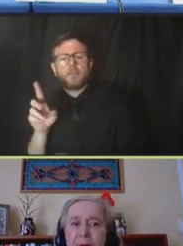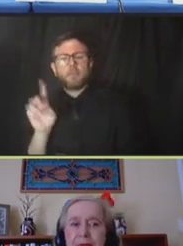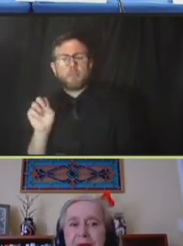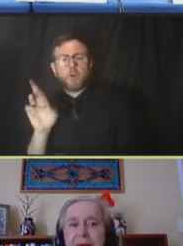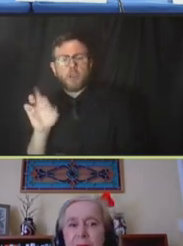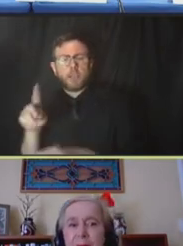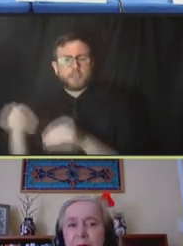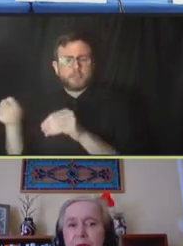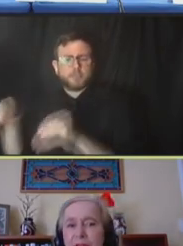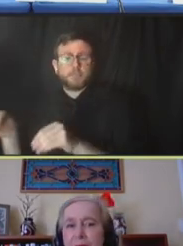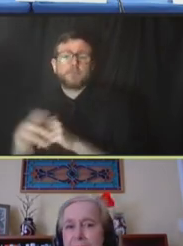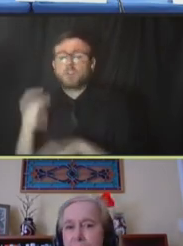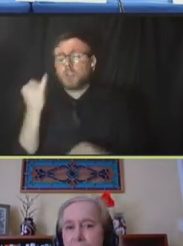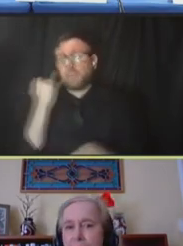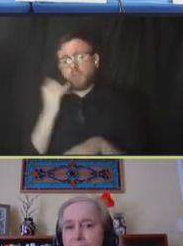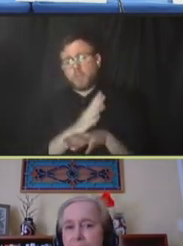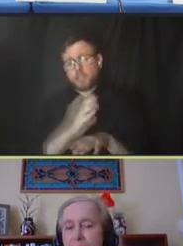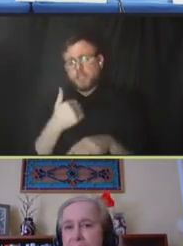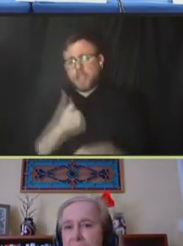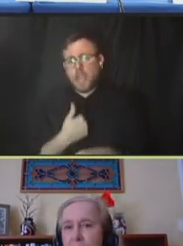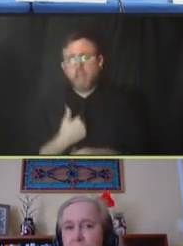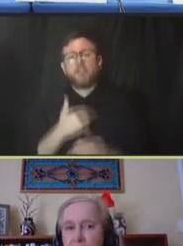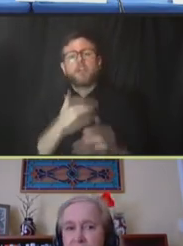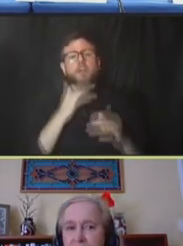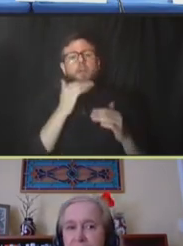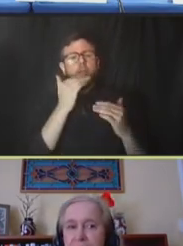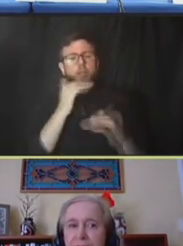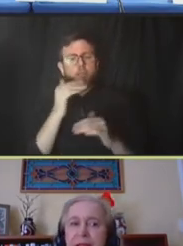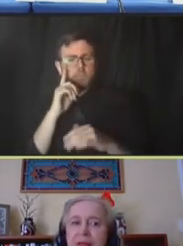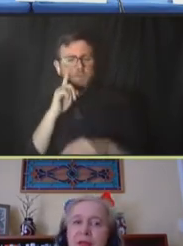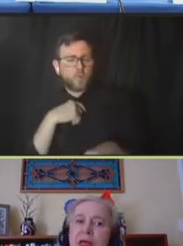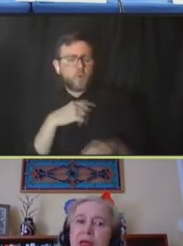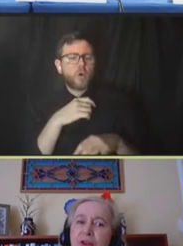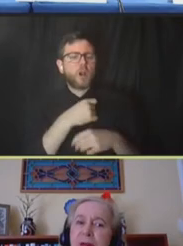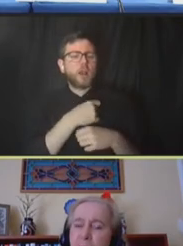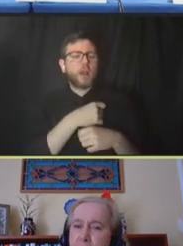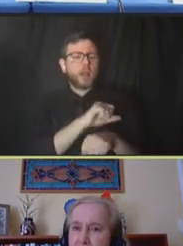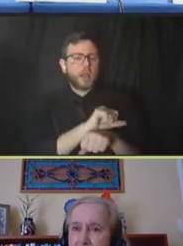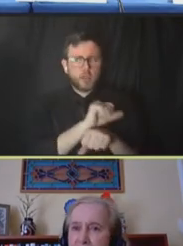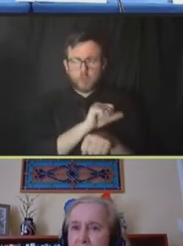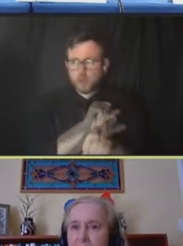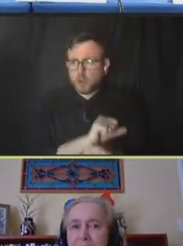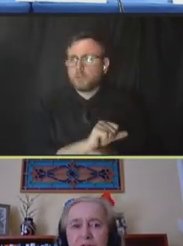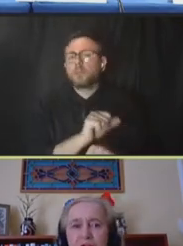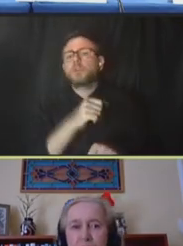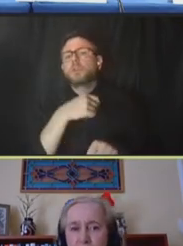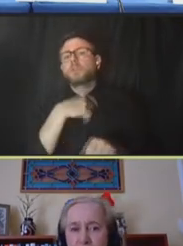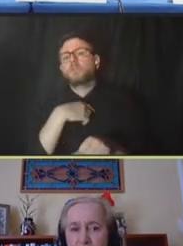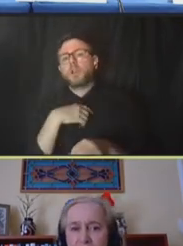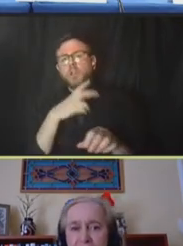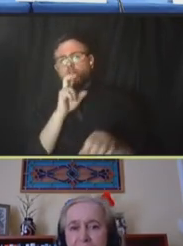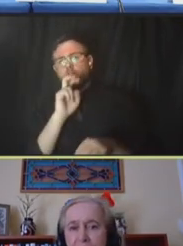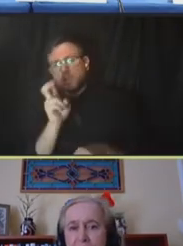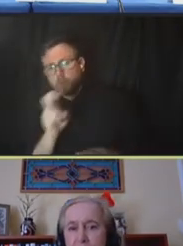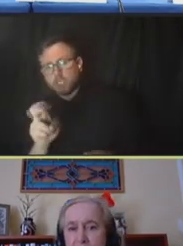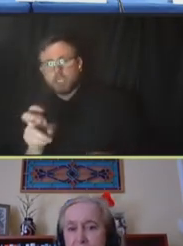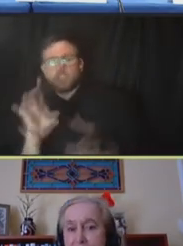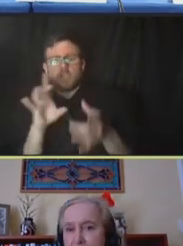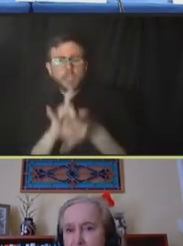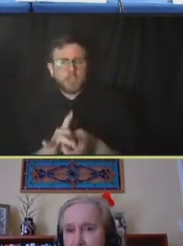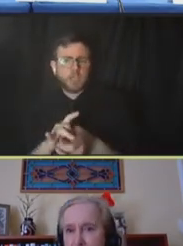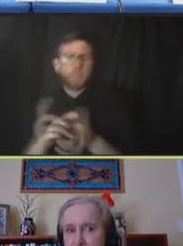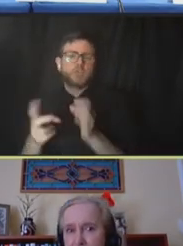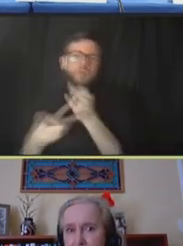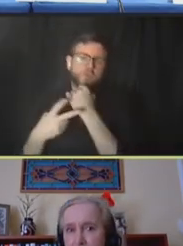firm might have bounds of labor associated with production links, transportation links, storage, and ultimate